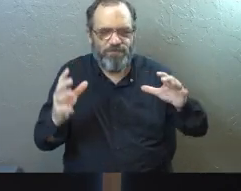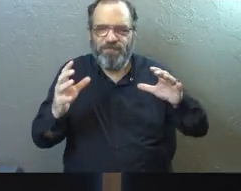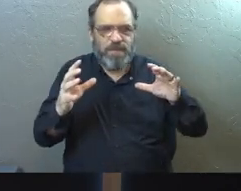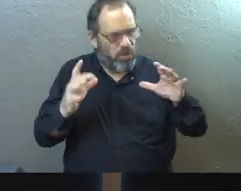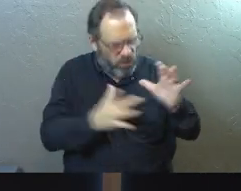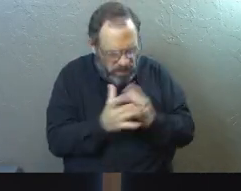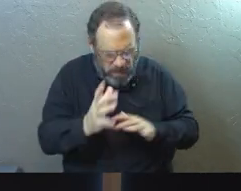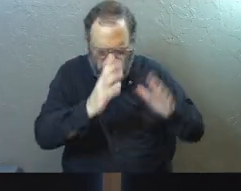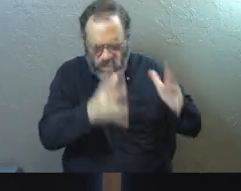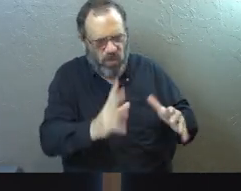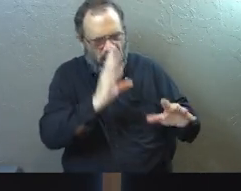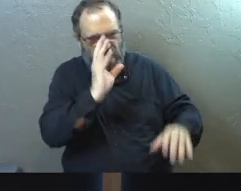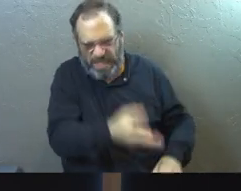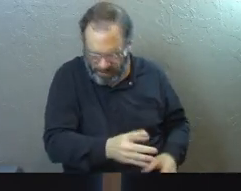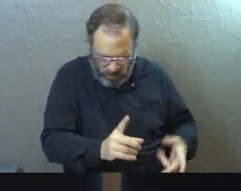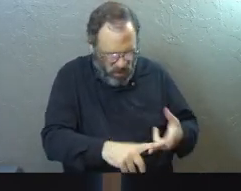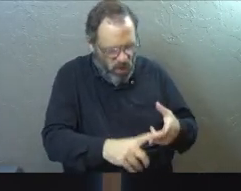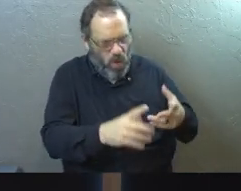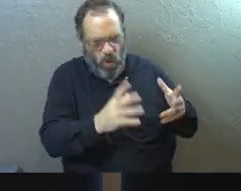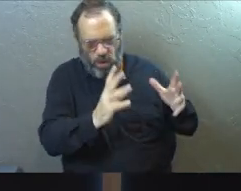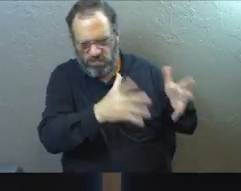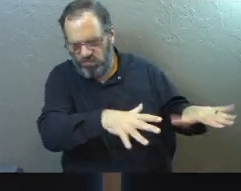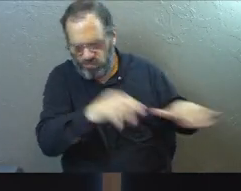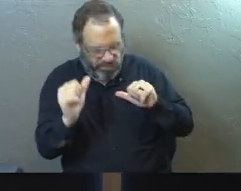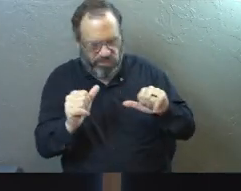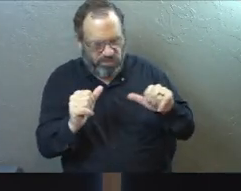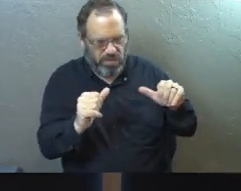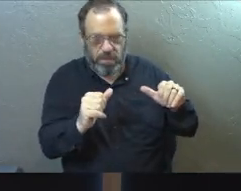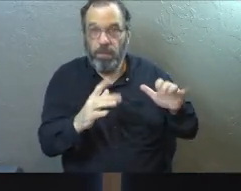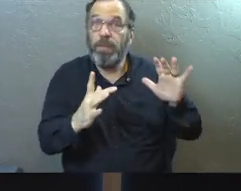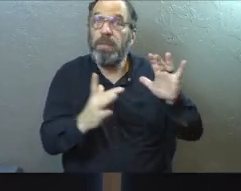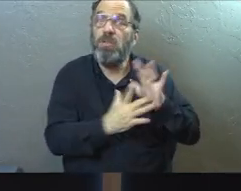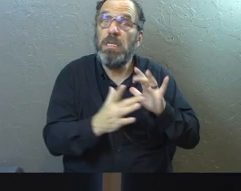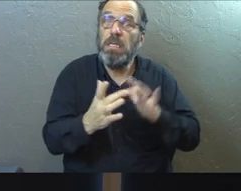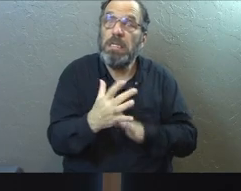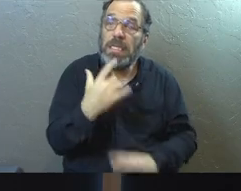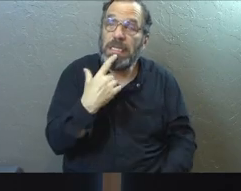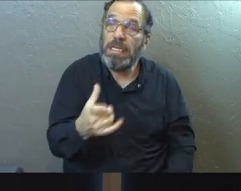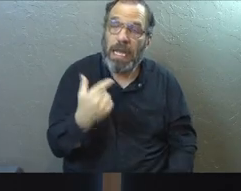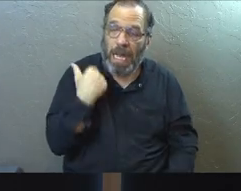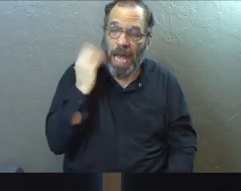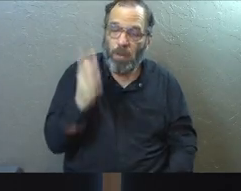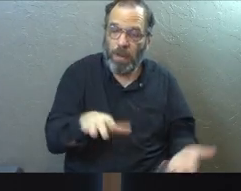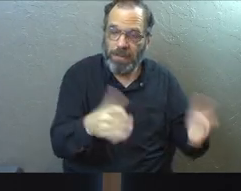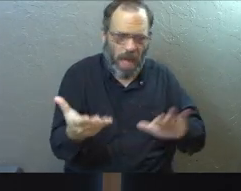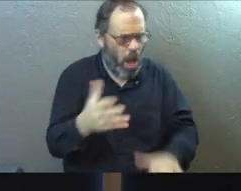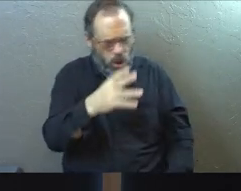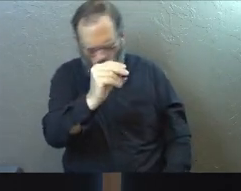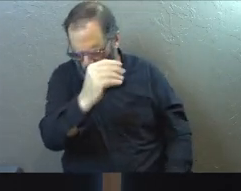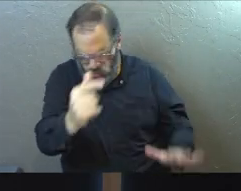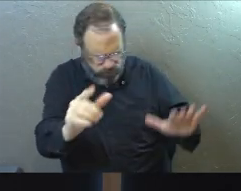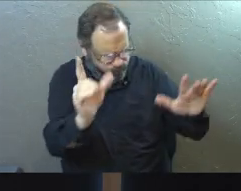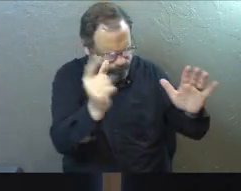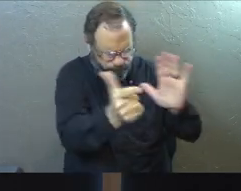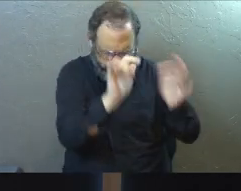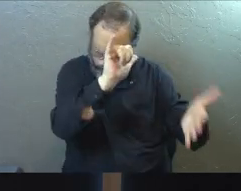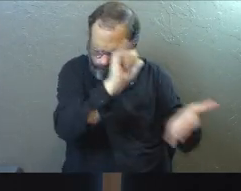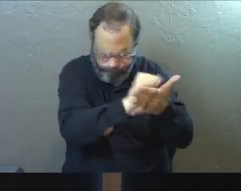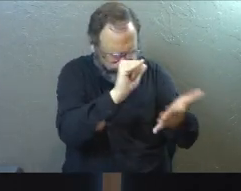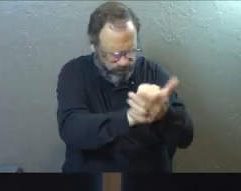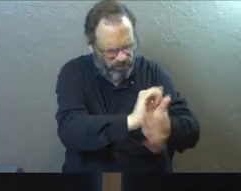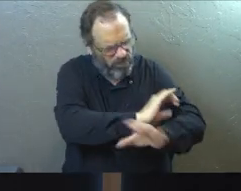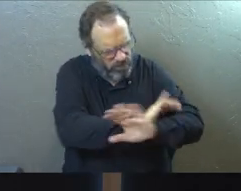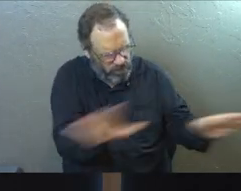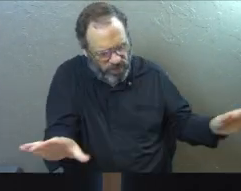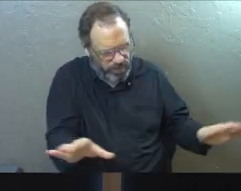Jesus, would never leave you. Jesus, I would never let that happen. When Jesus starts talking about the fact that he's going to die, Peter's like, no way. I'll never